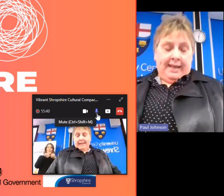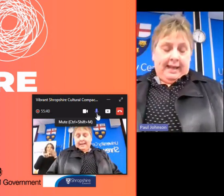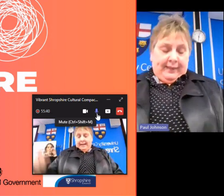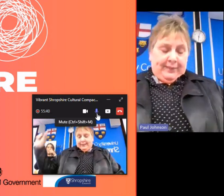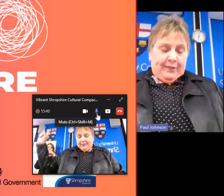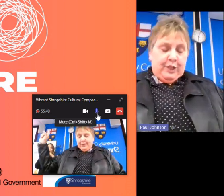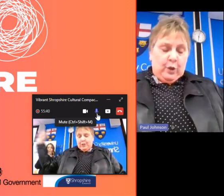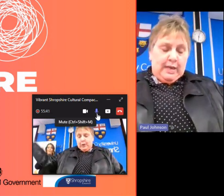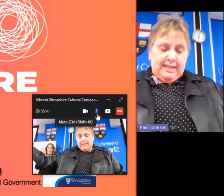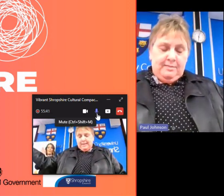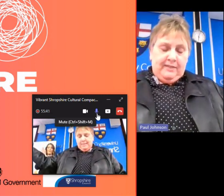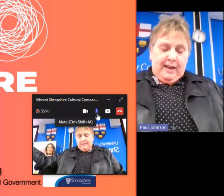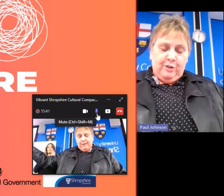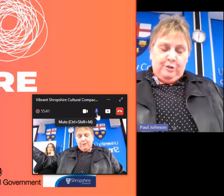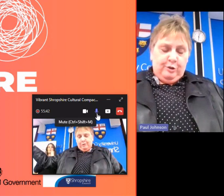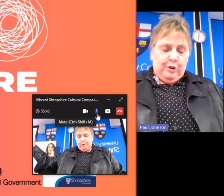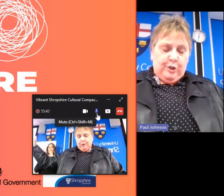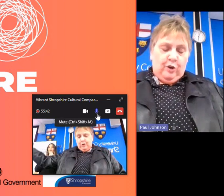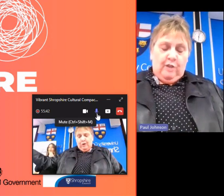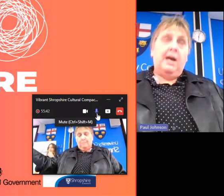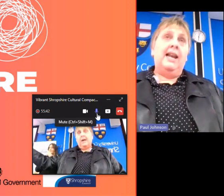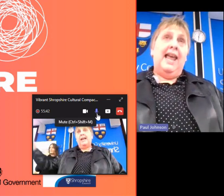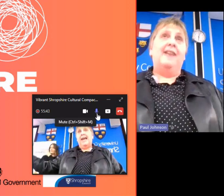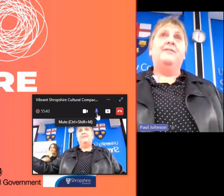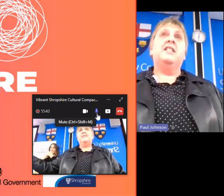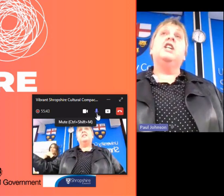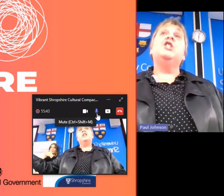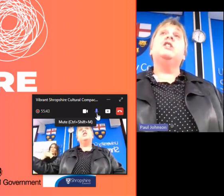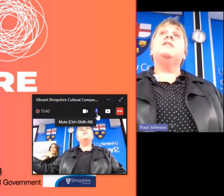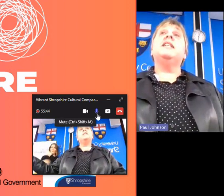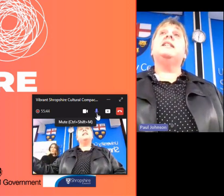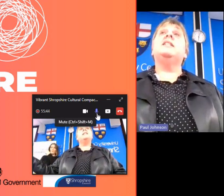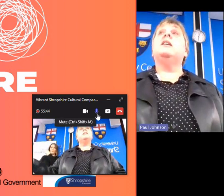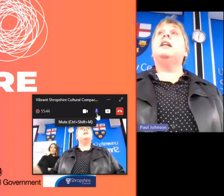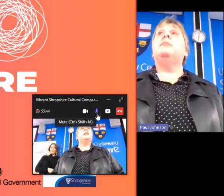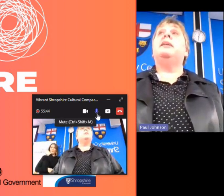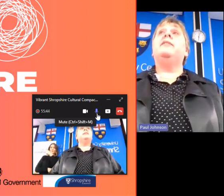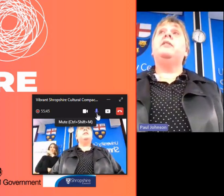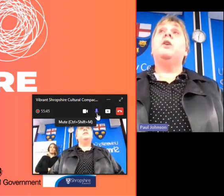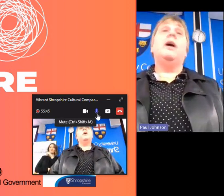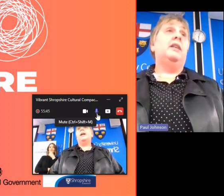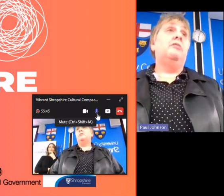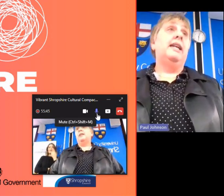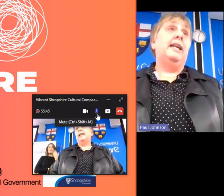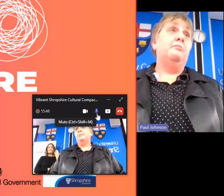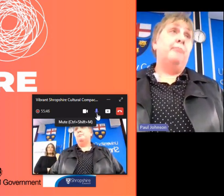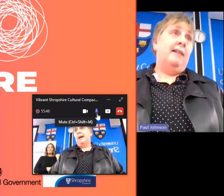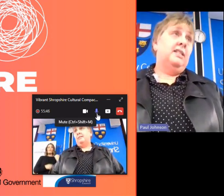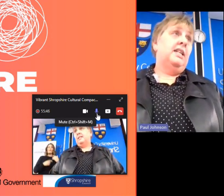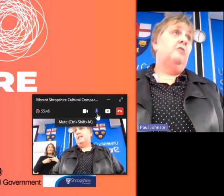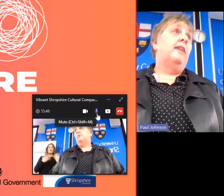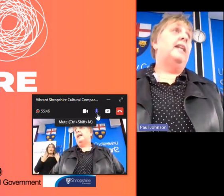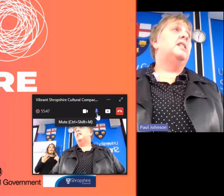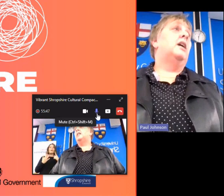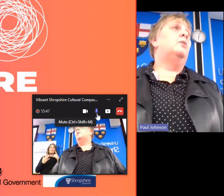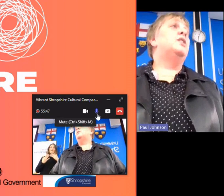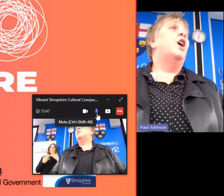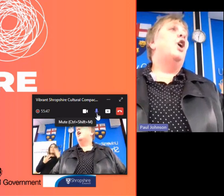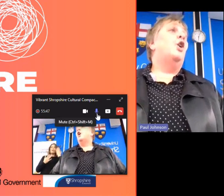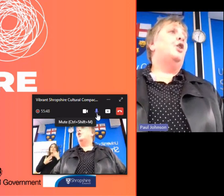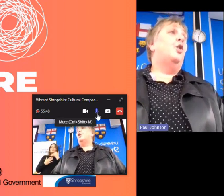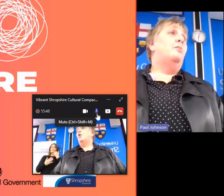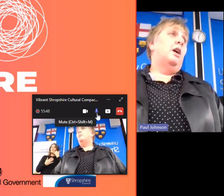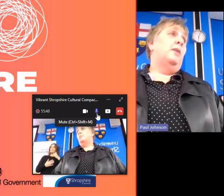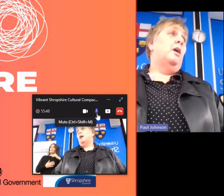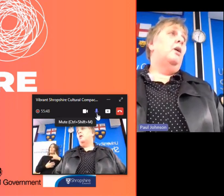the toilets can be found through the door on my left and i should have said this earlier but if you've got any really embarrassing ringtones